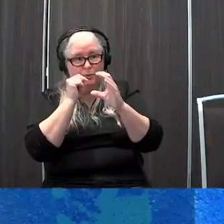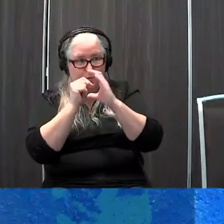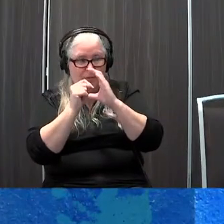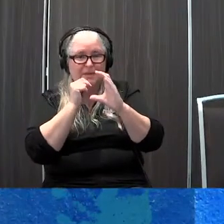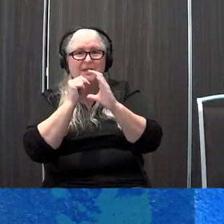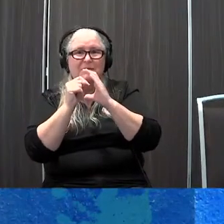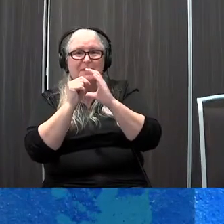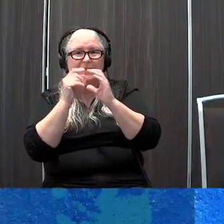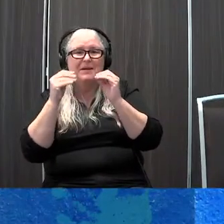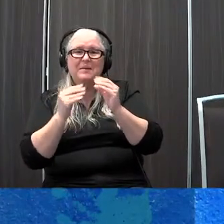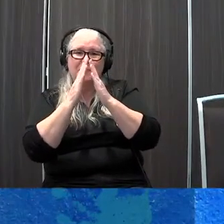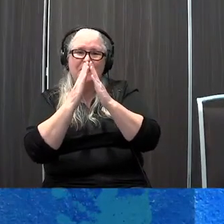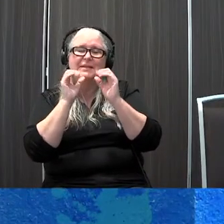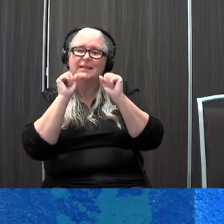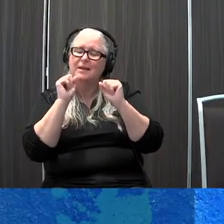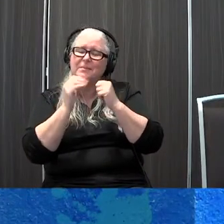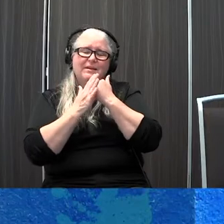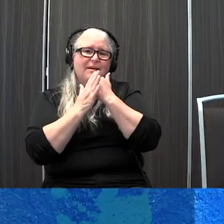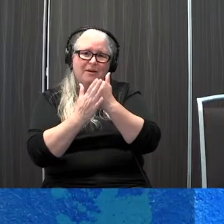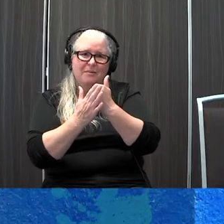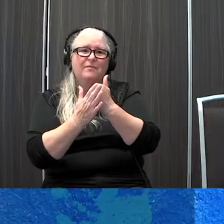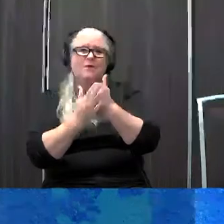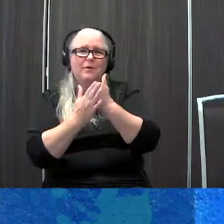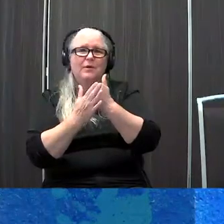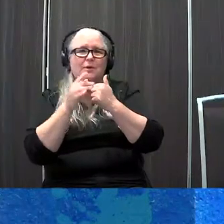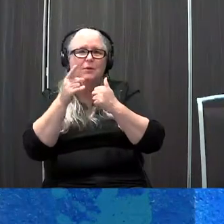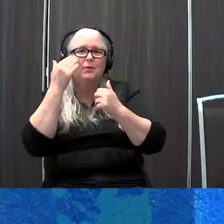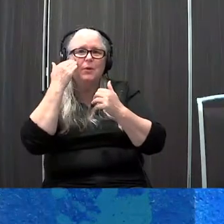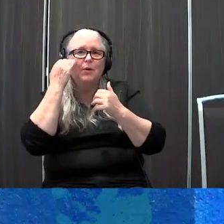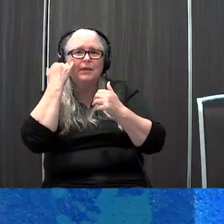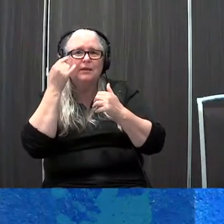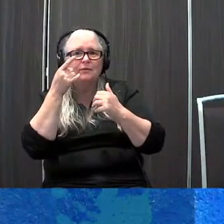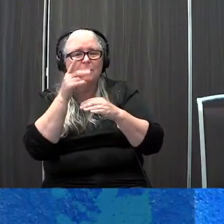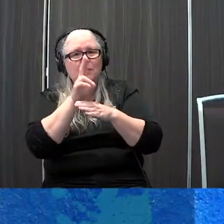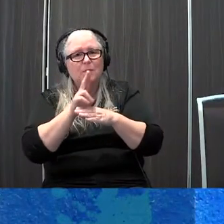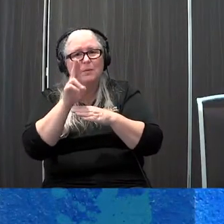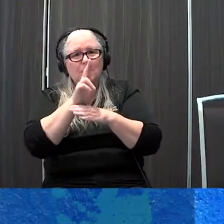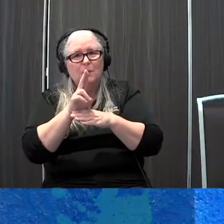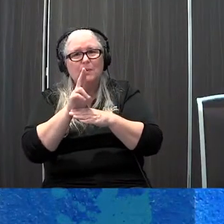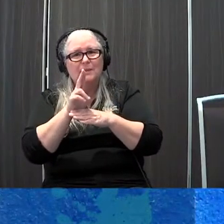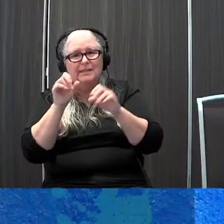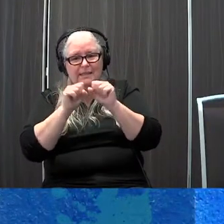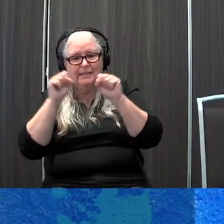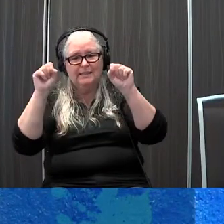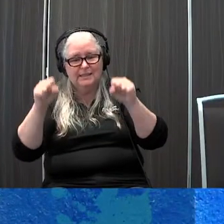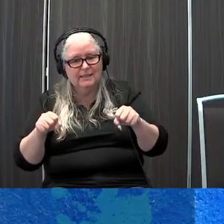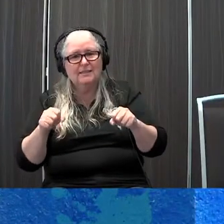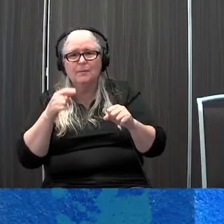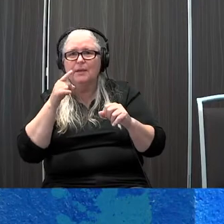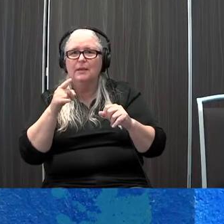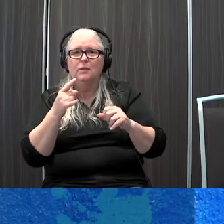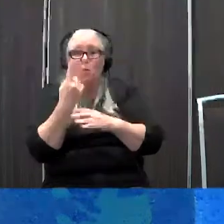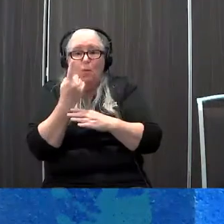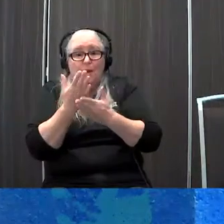approach again can be so helpful so you know you're if you are using one of these systems it is just